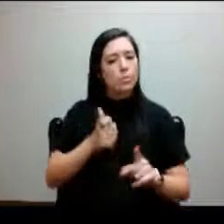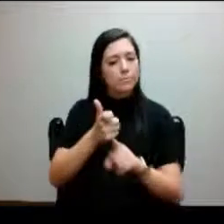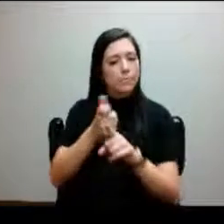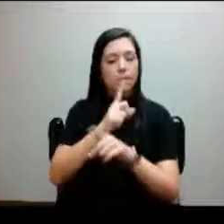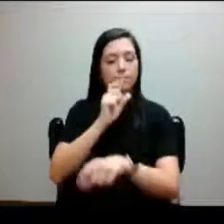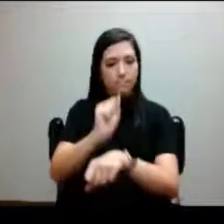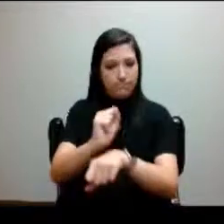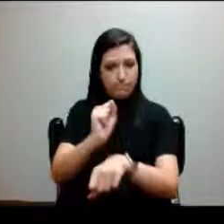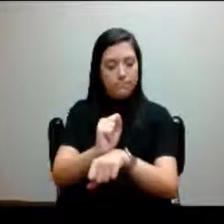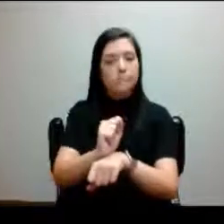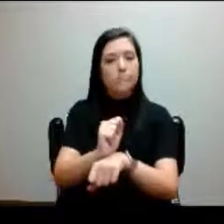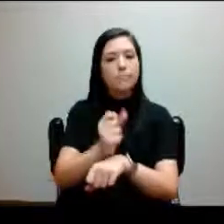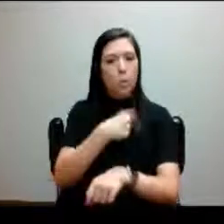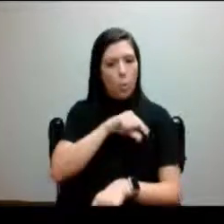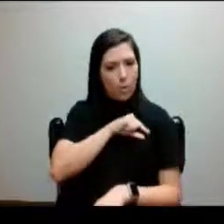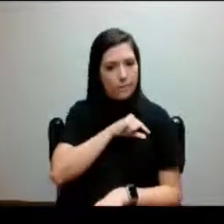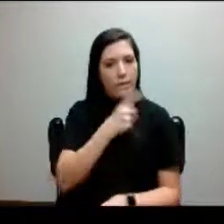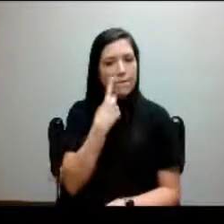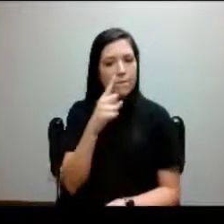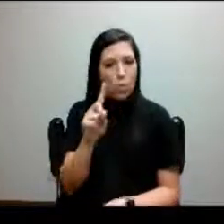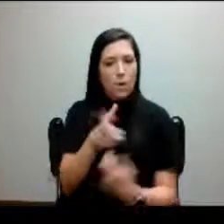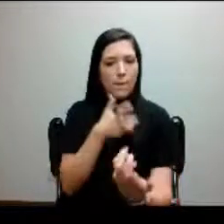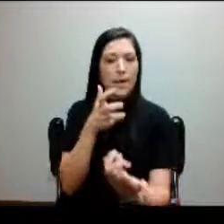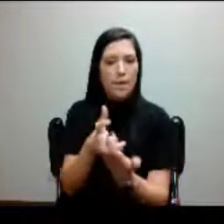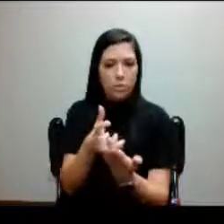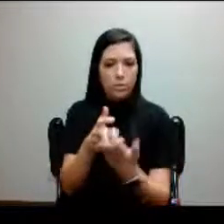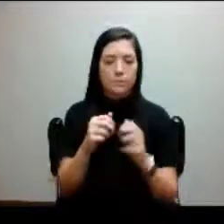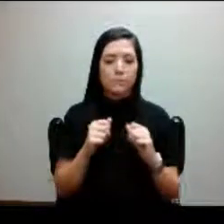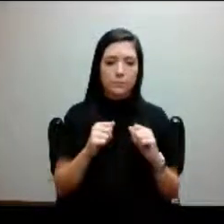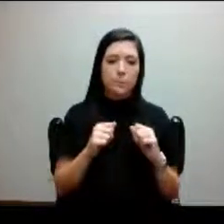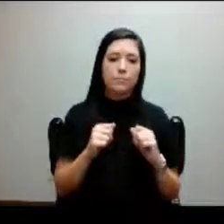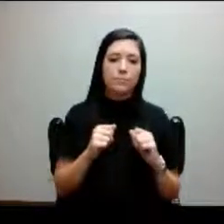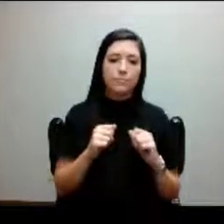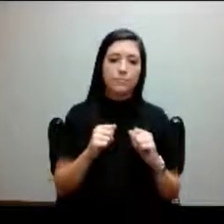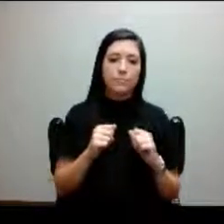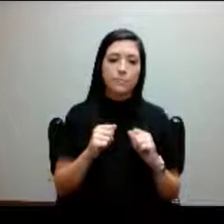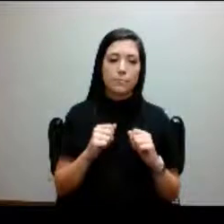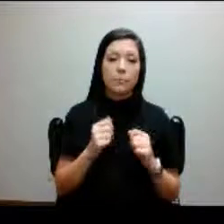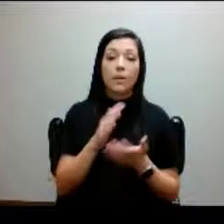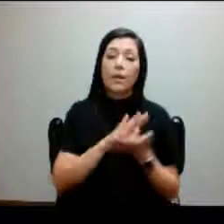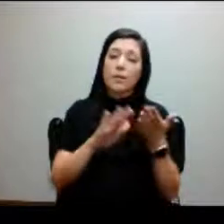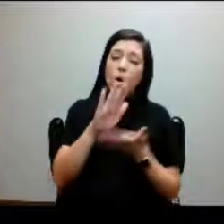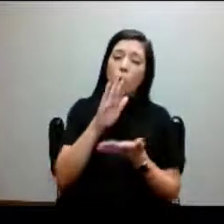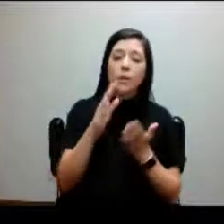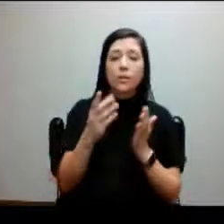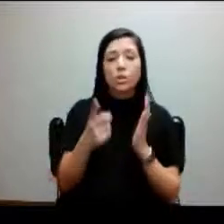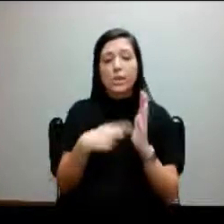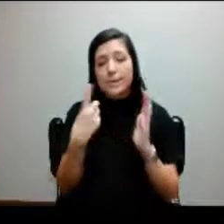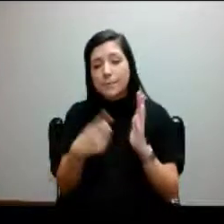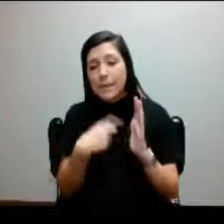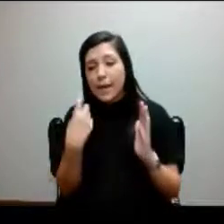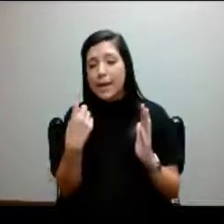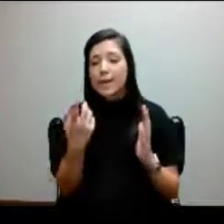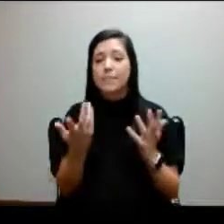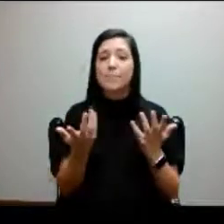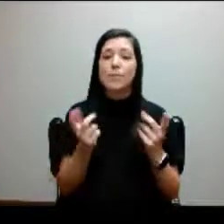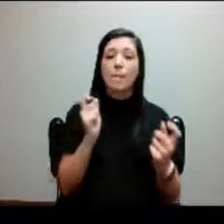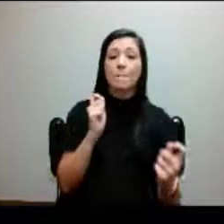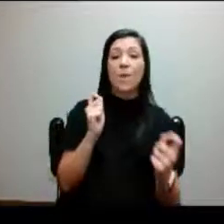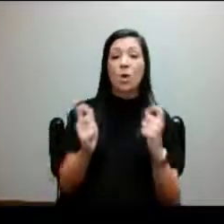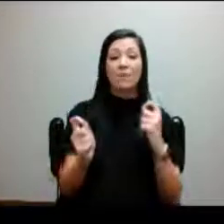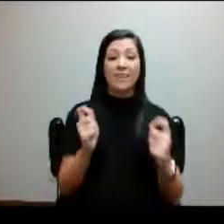eligible to receive accommodations in college. Sometimes some of the modifications